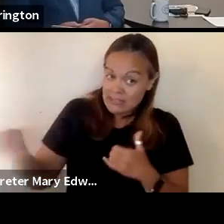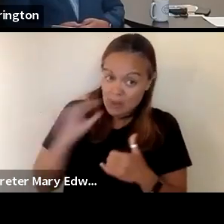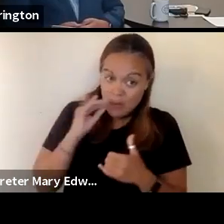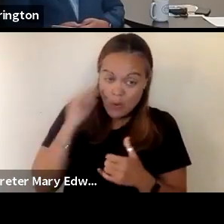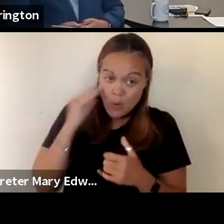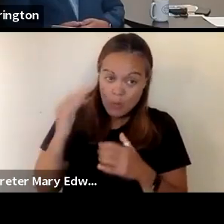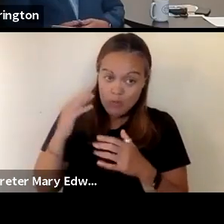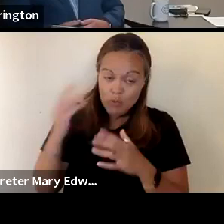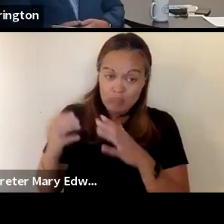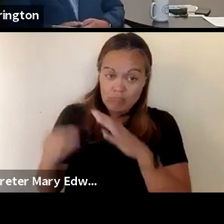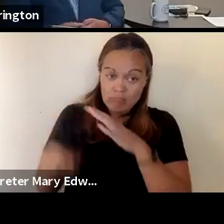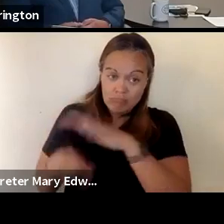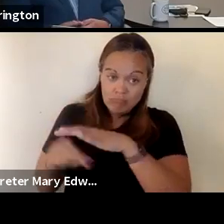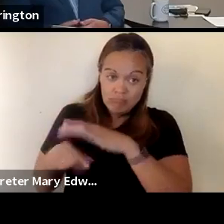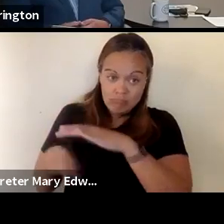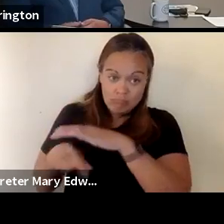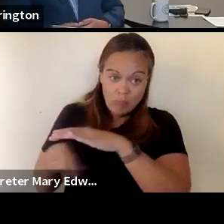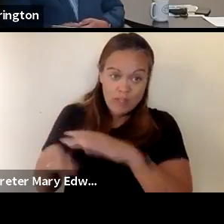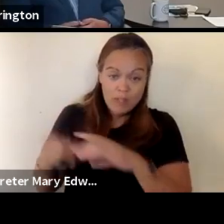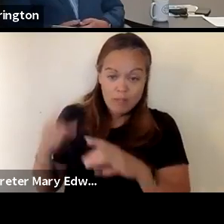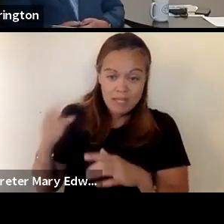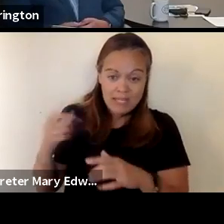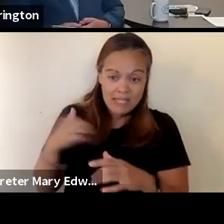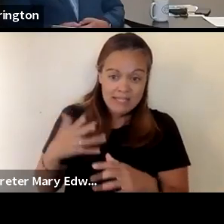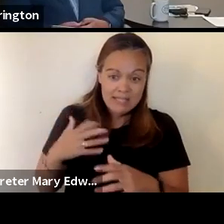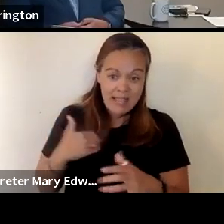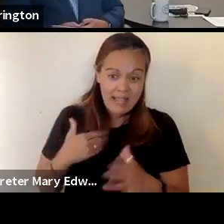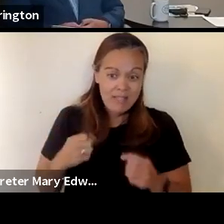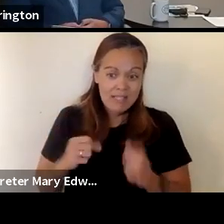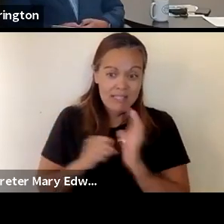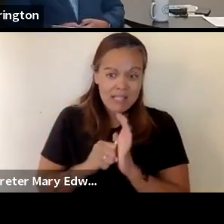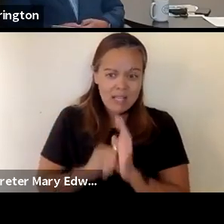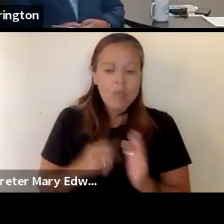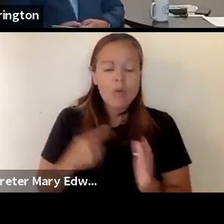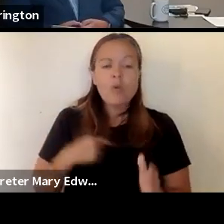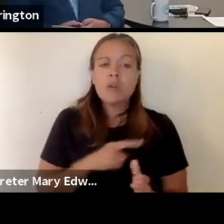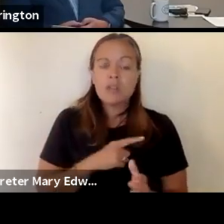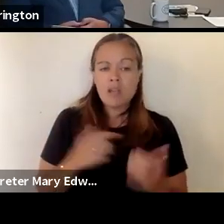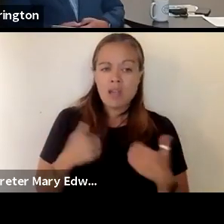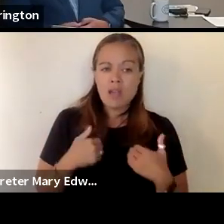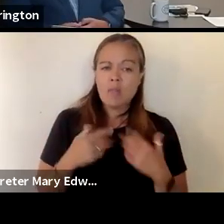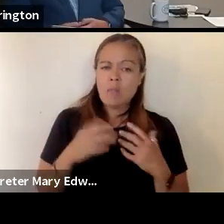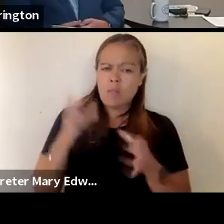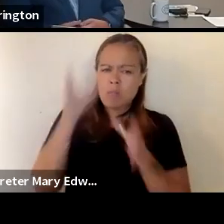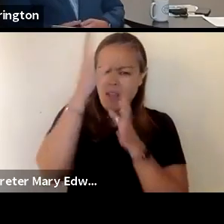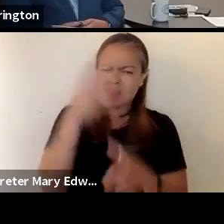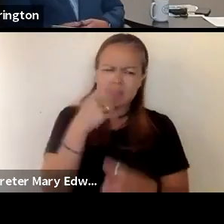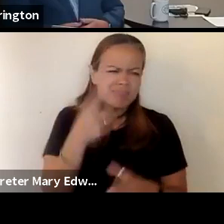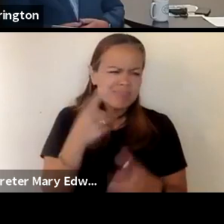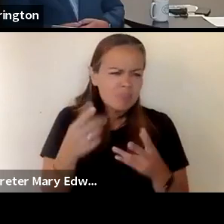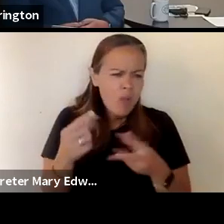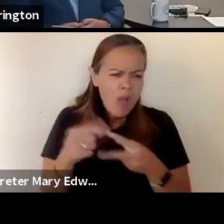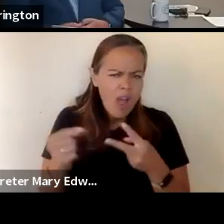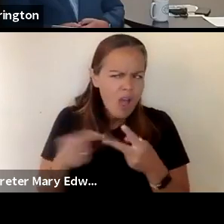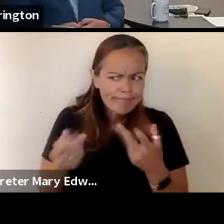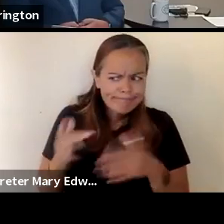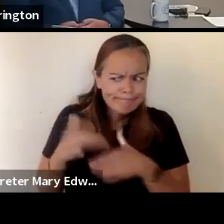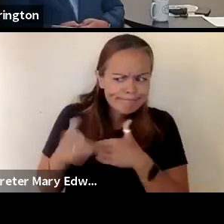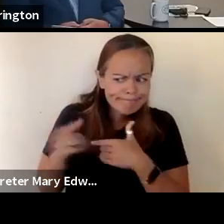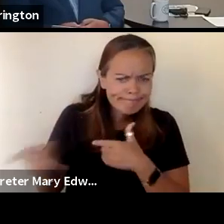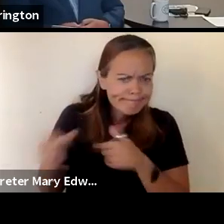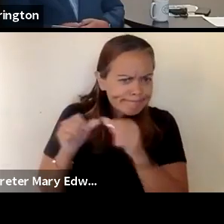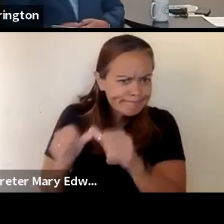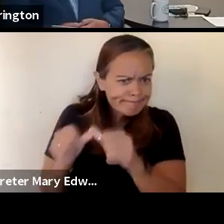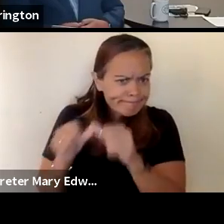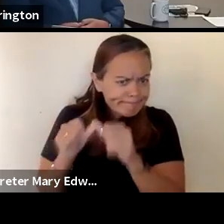quarantine or has to stay home because they are symptomatic there we have parents wondering what options are available for them to